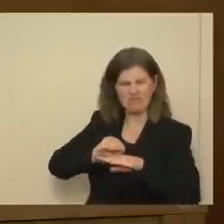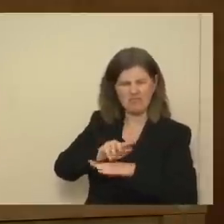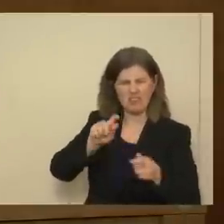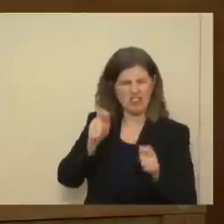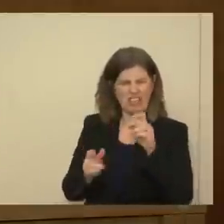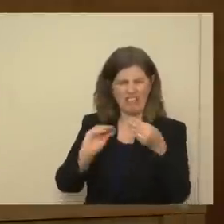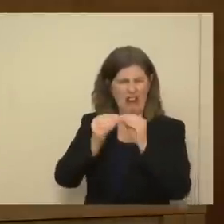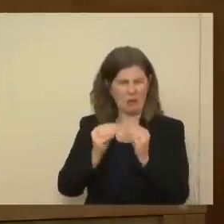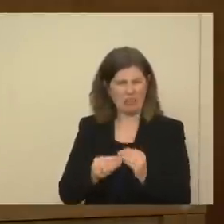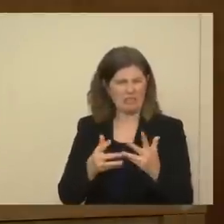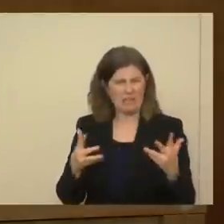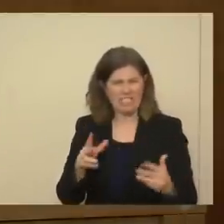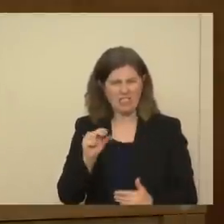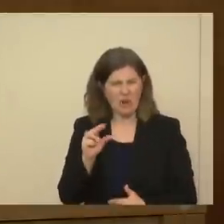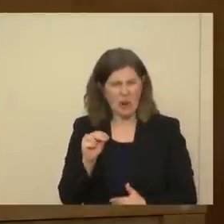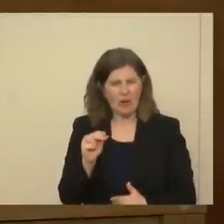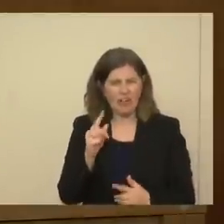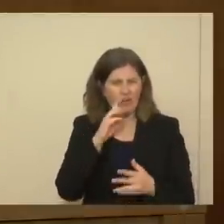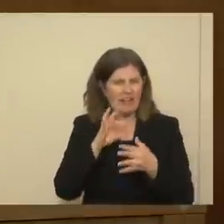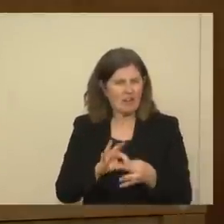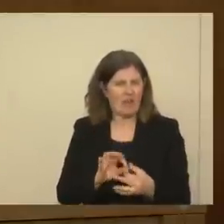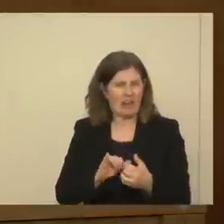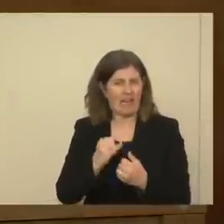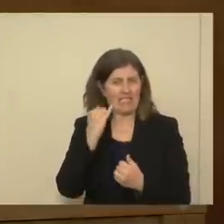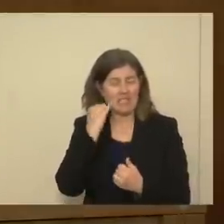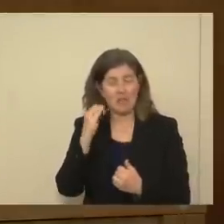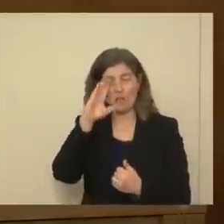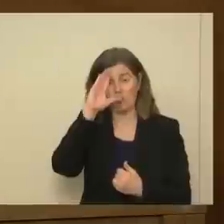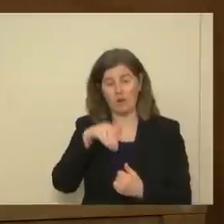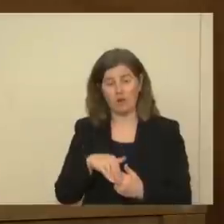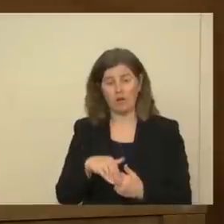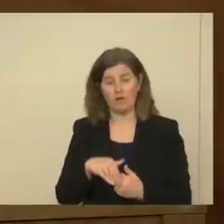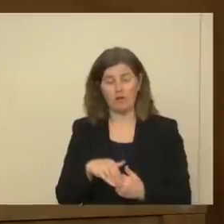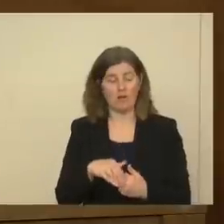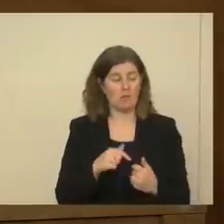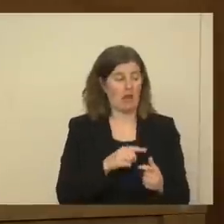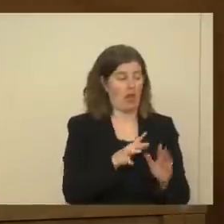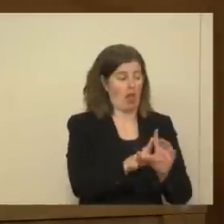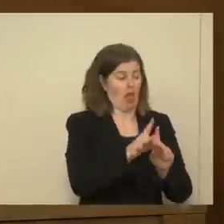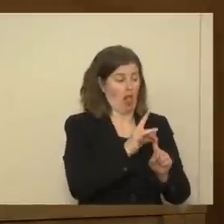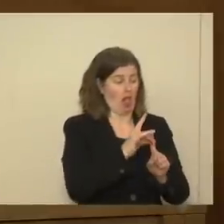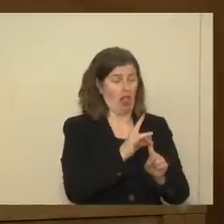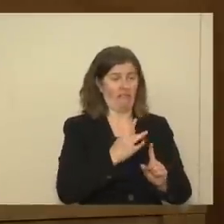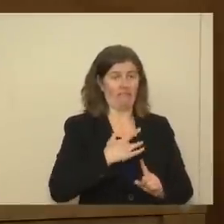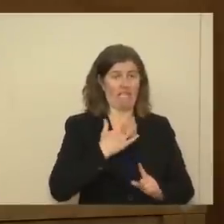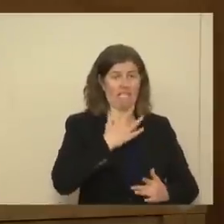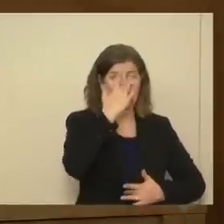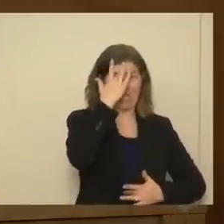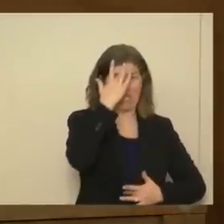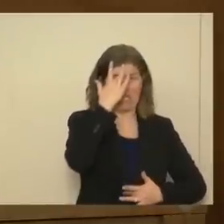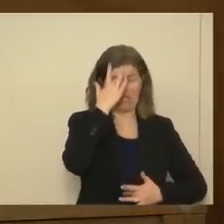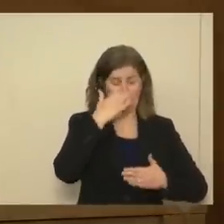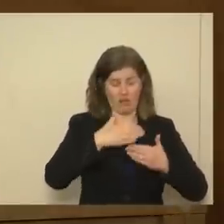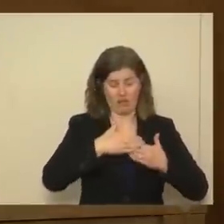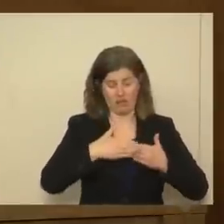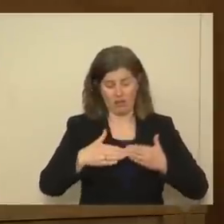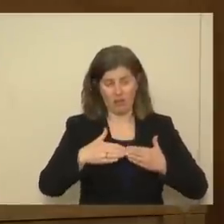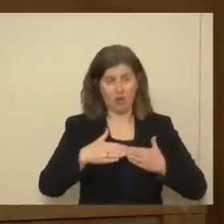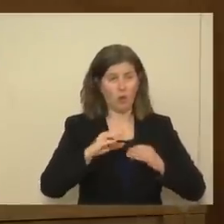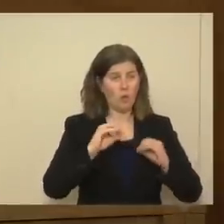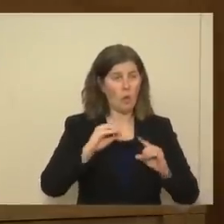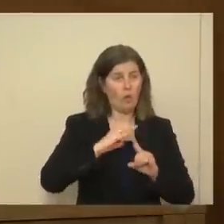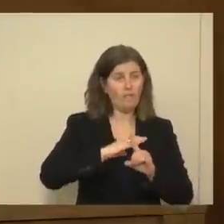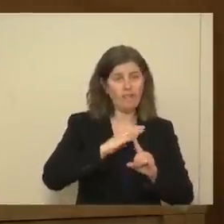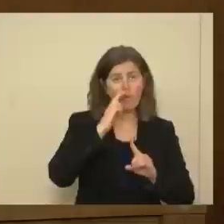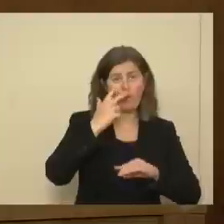much to that idea that, you know, you're 10 days out from the onset of your symptoms, you're three days without fever,